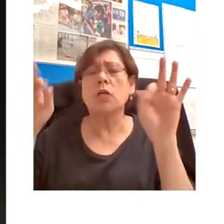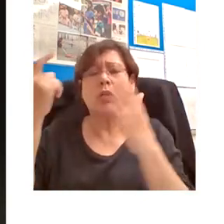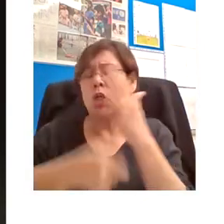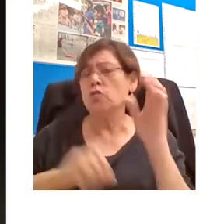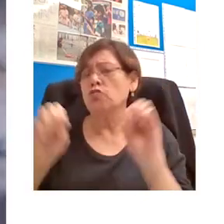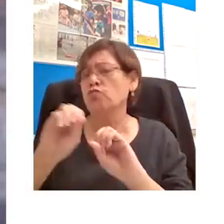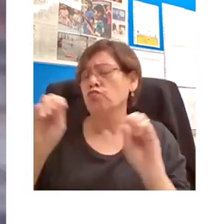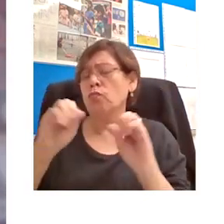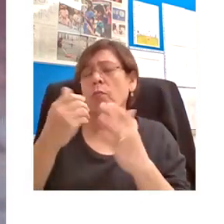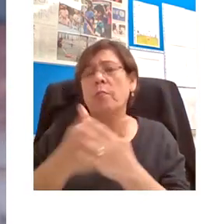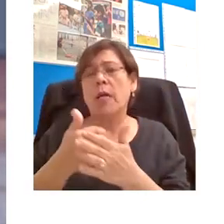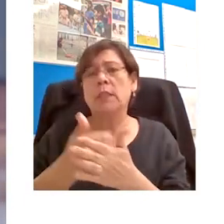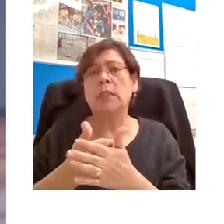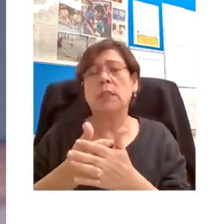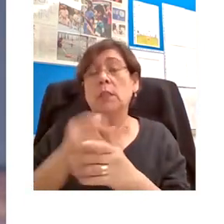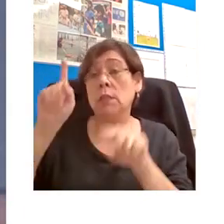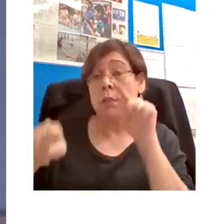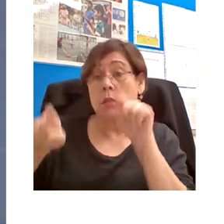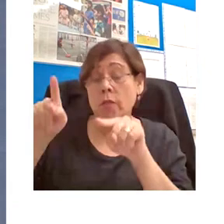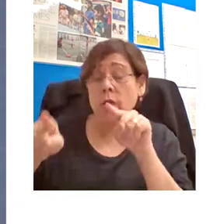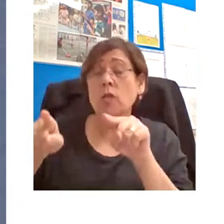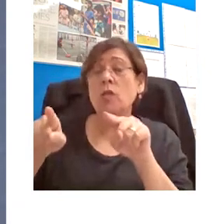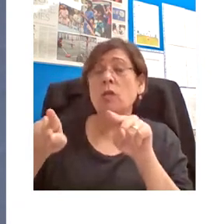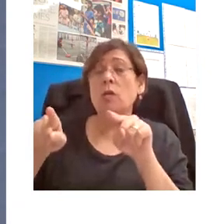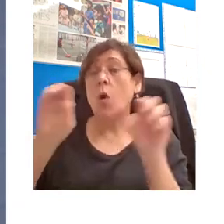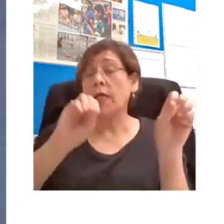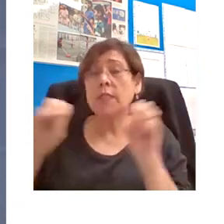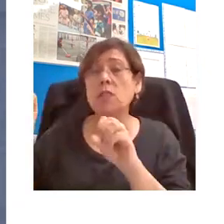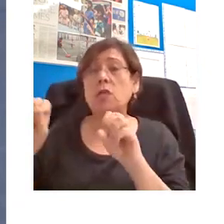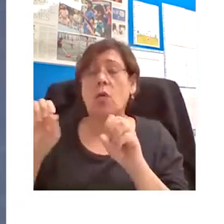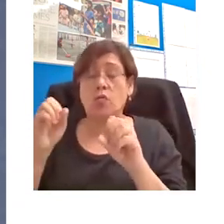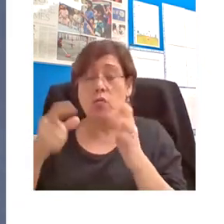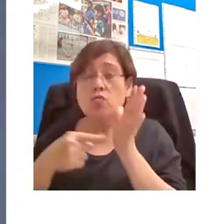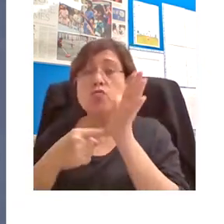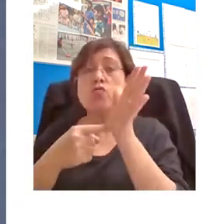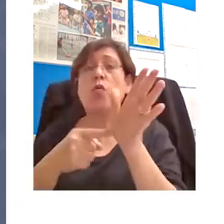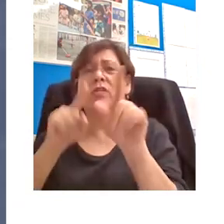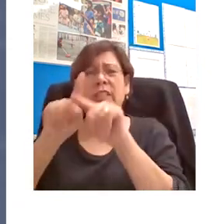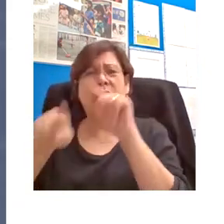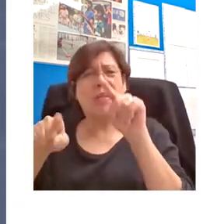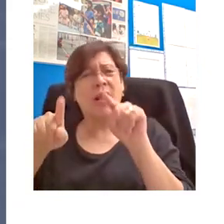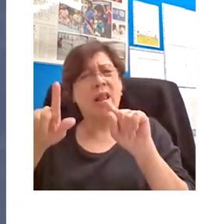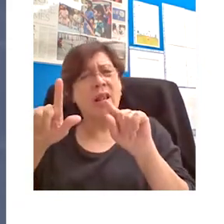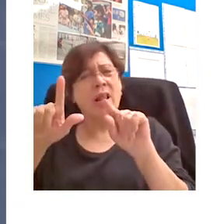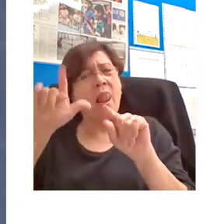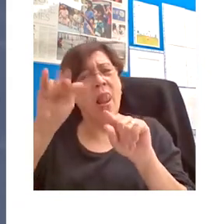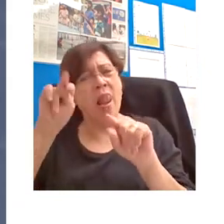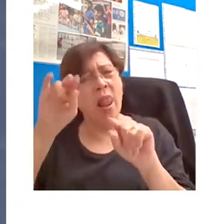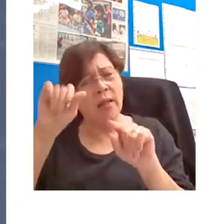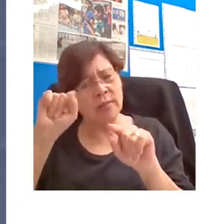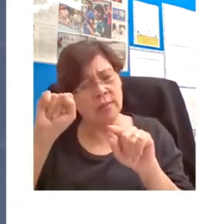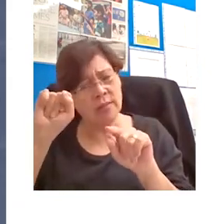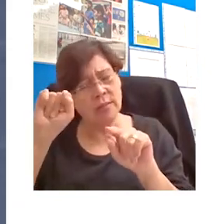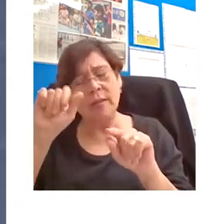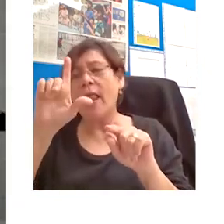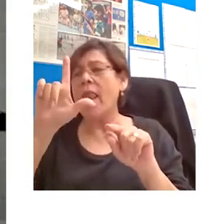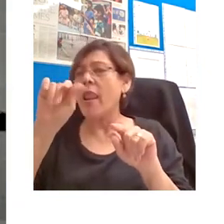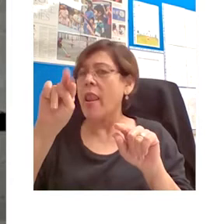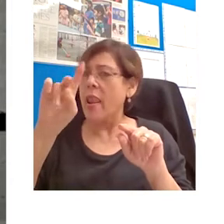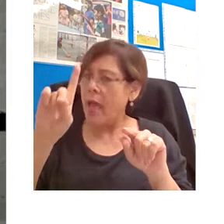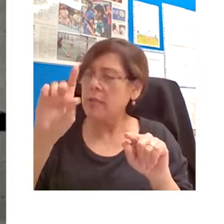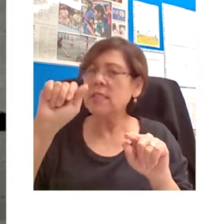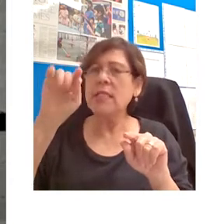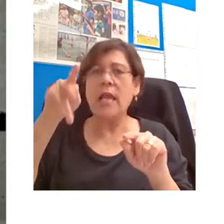Heritage organizations are also making available high quality images of landscapes, cityscapes, buildings, and other large-scale heritage